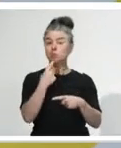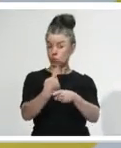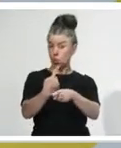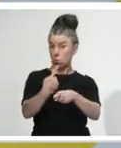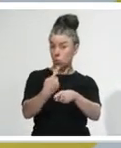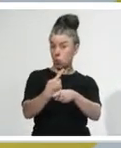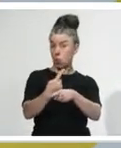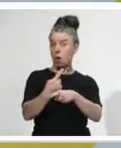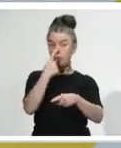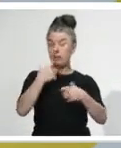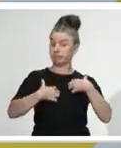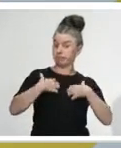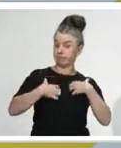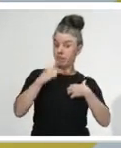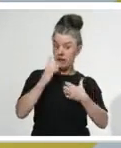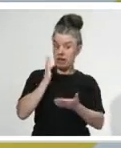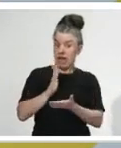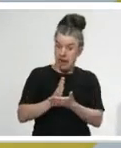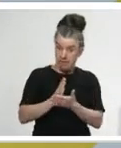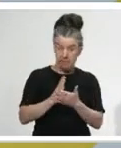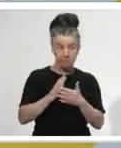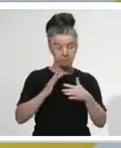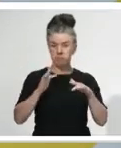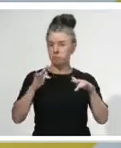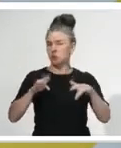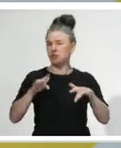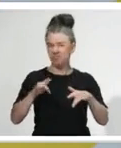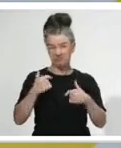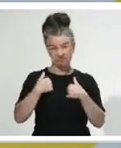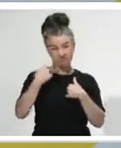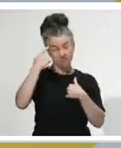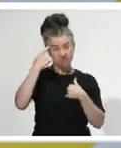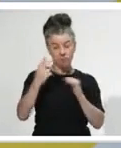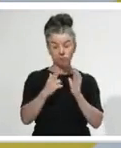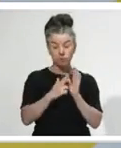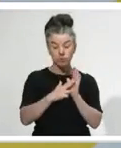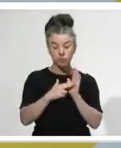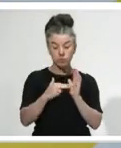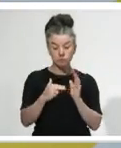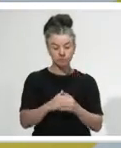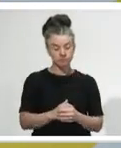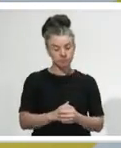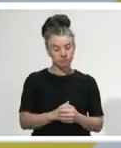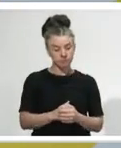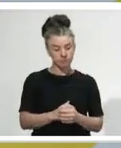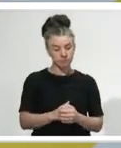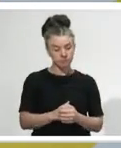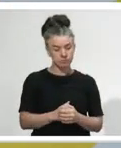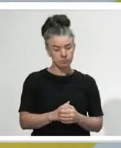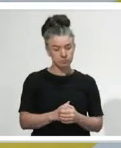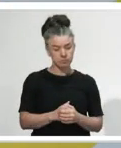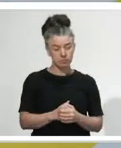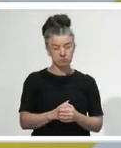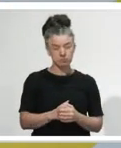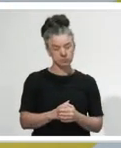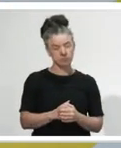this point we're not anticipating New Zealand's best endeavours are